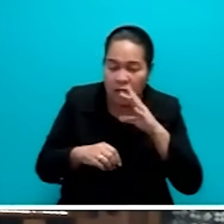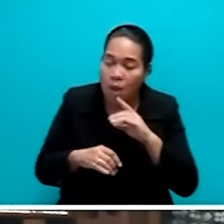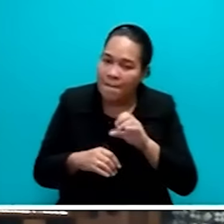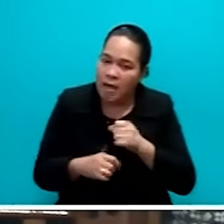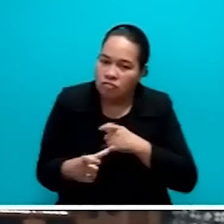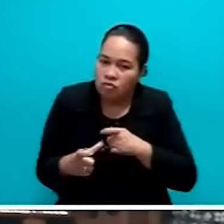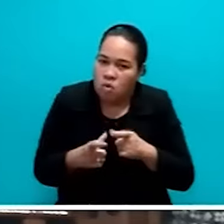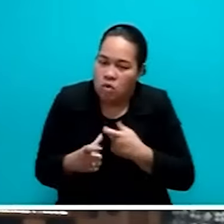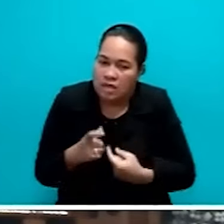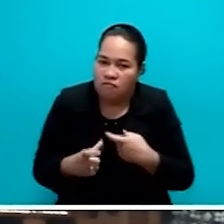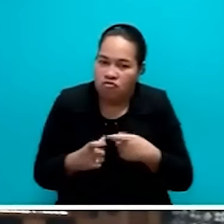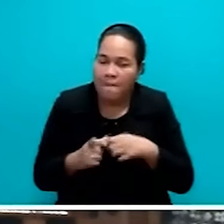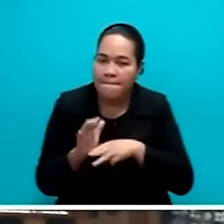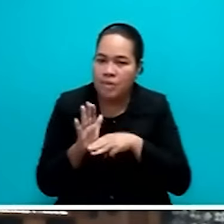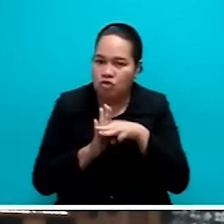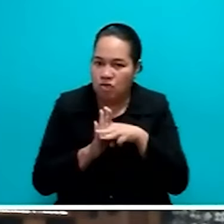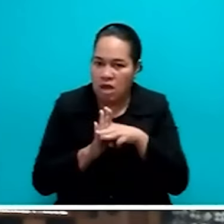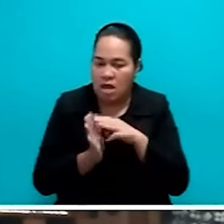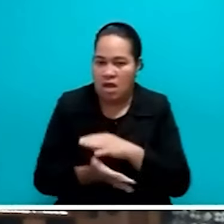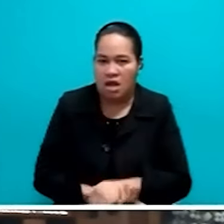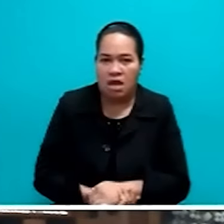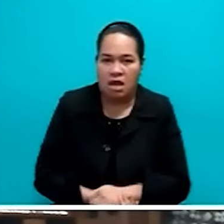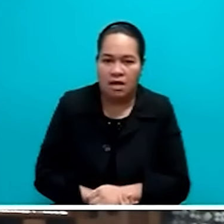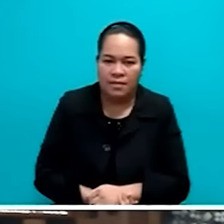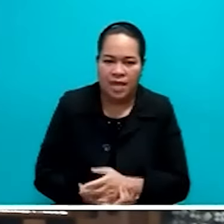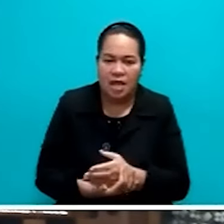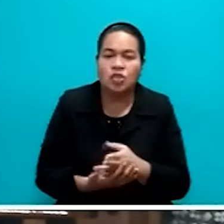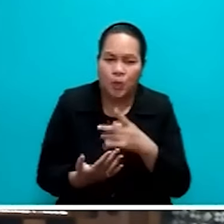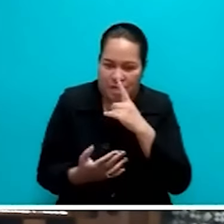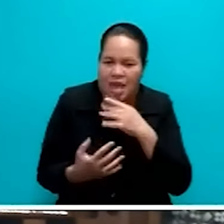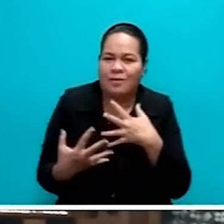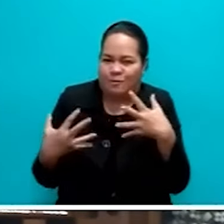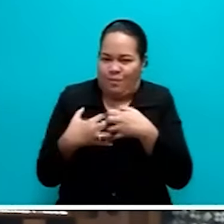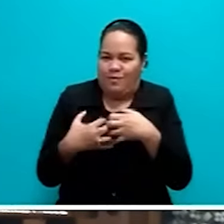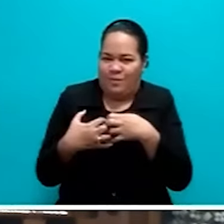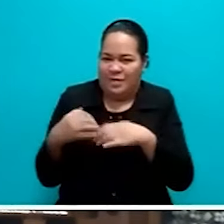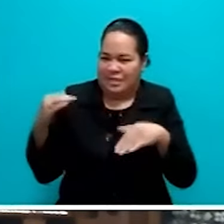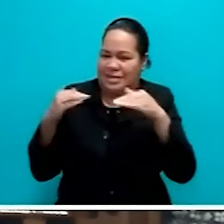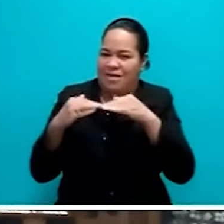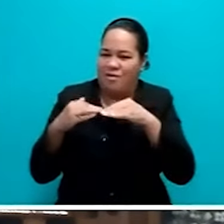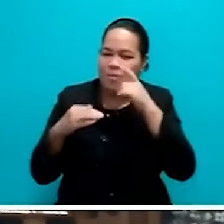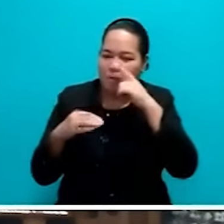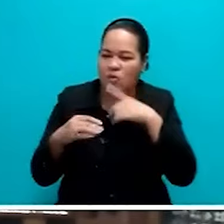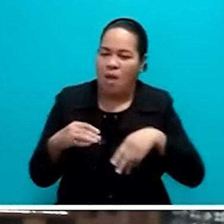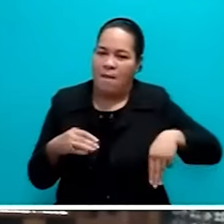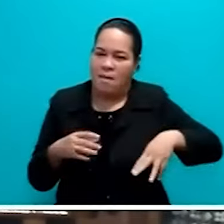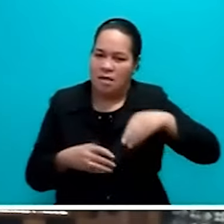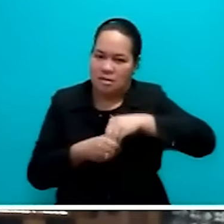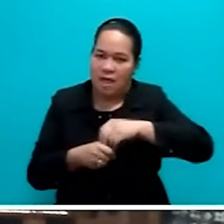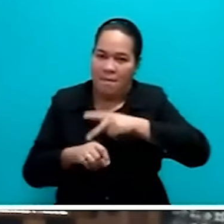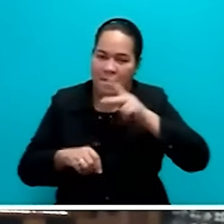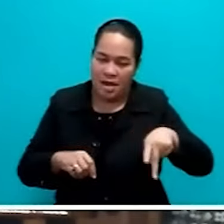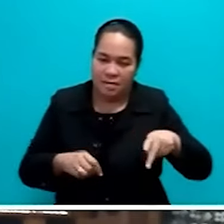and maturity becoming of members of the Parliament of BG. We must